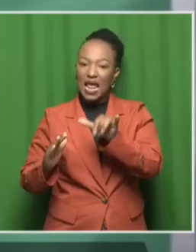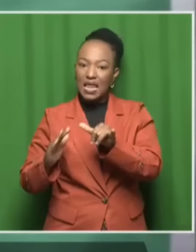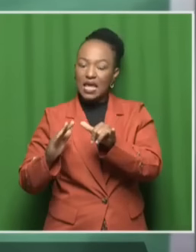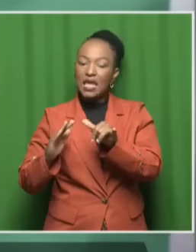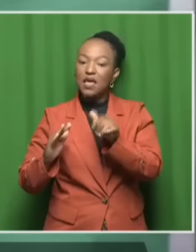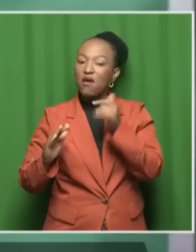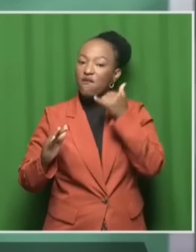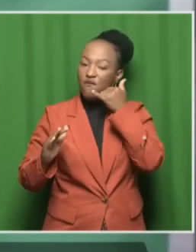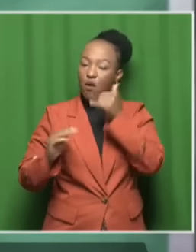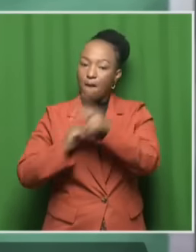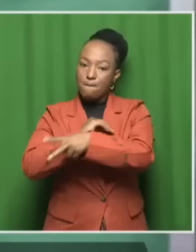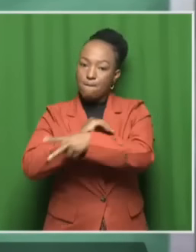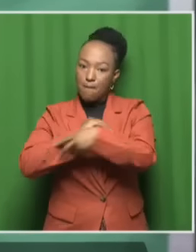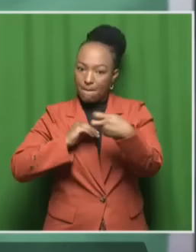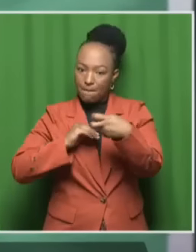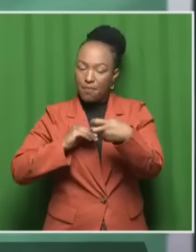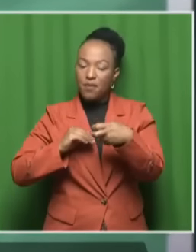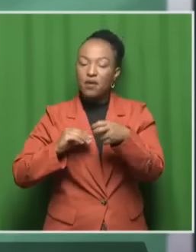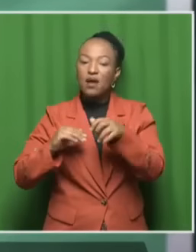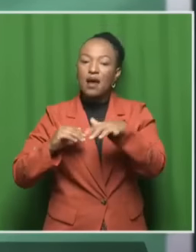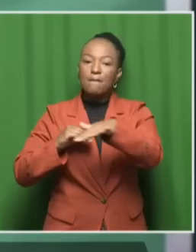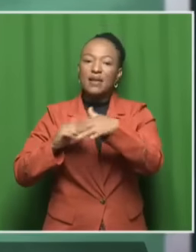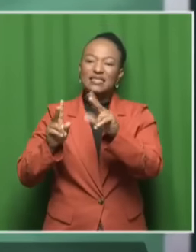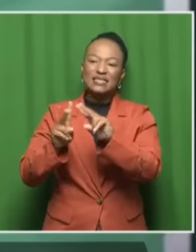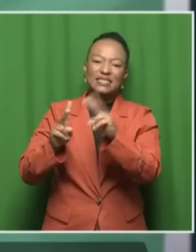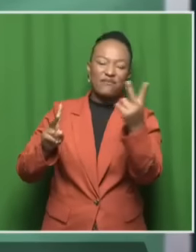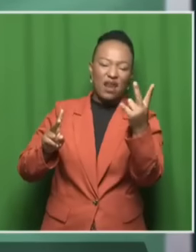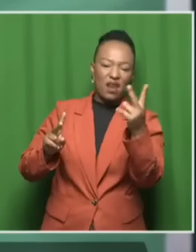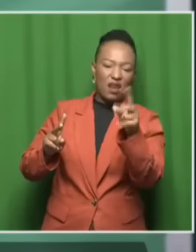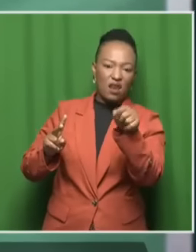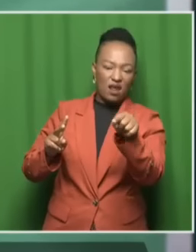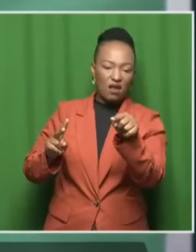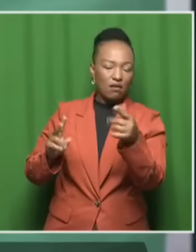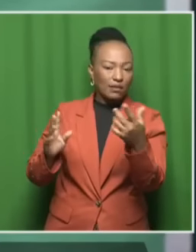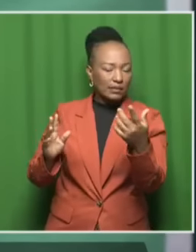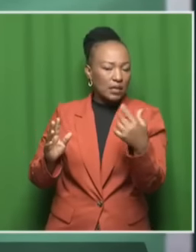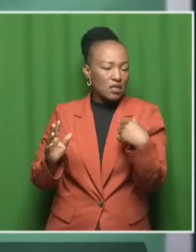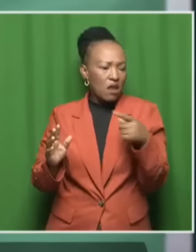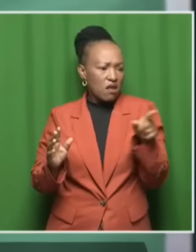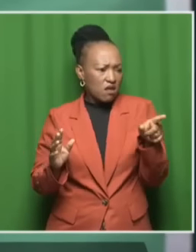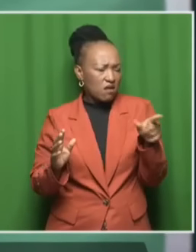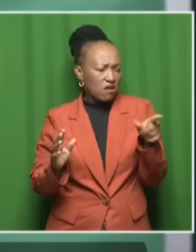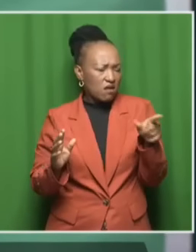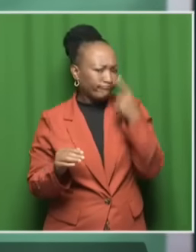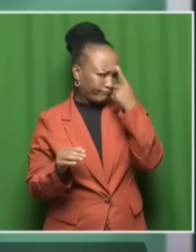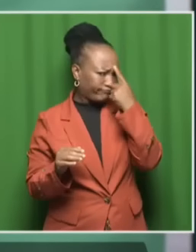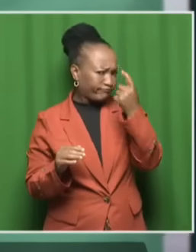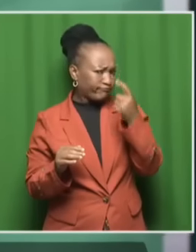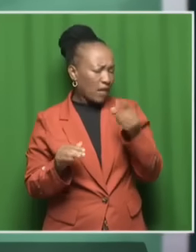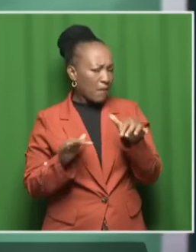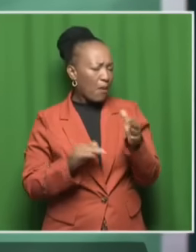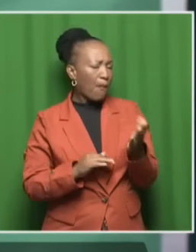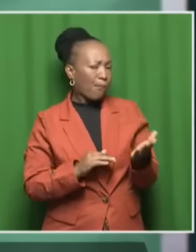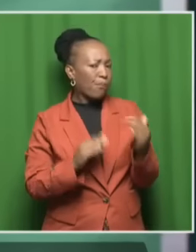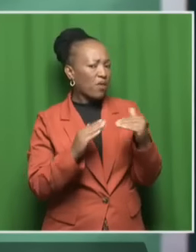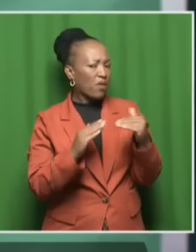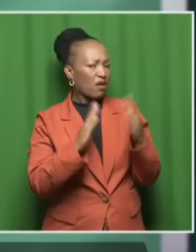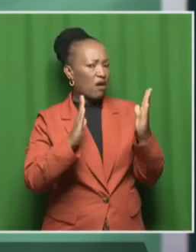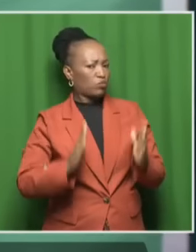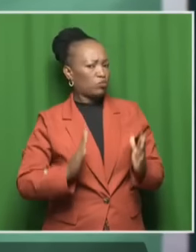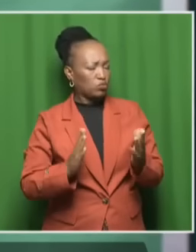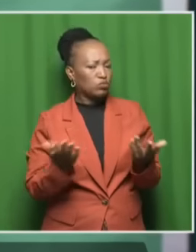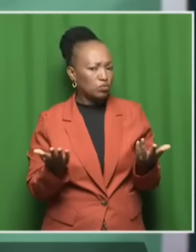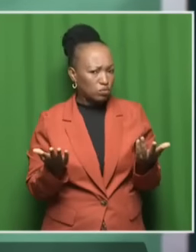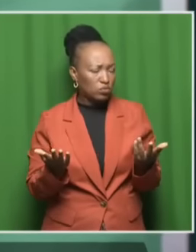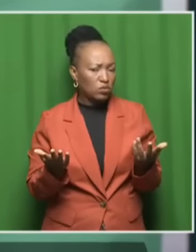that pinged at a different location, which he says then leads him to believe that there were people inside the house because what we